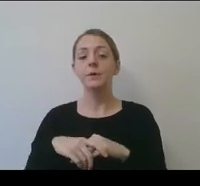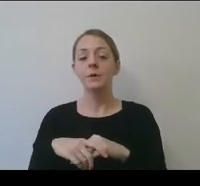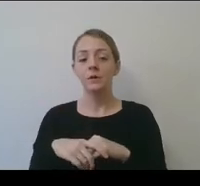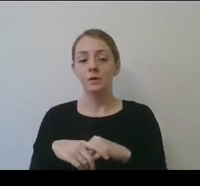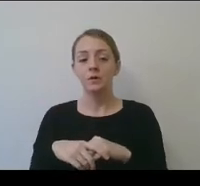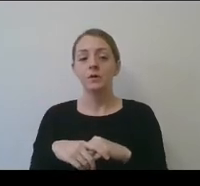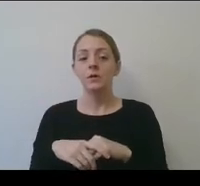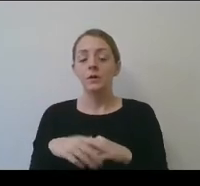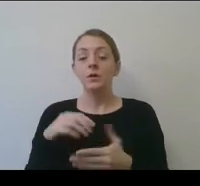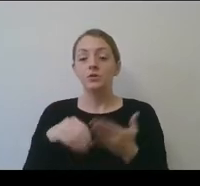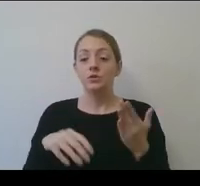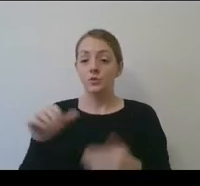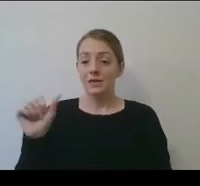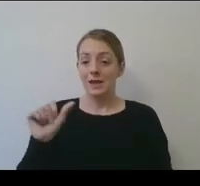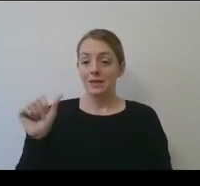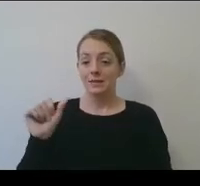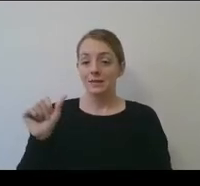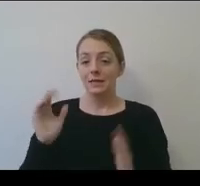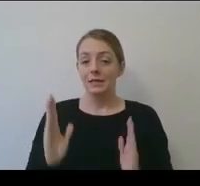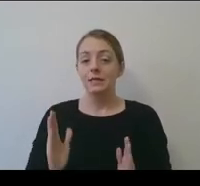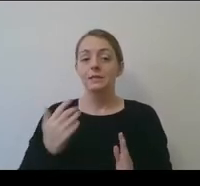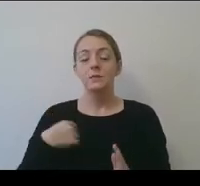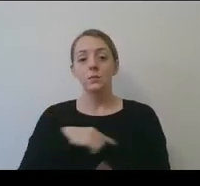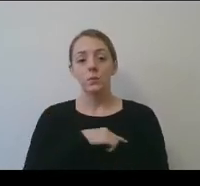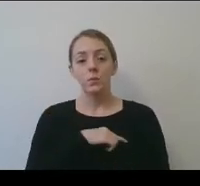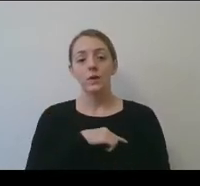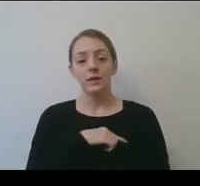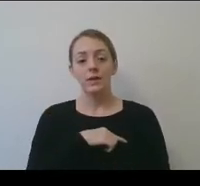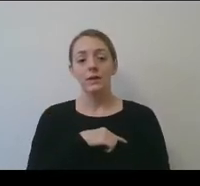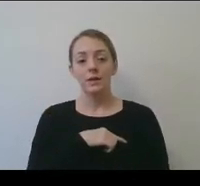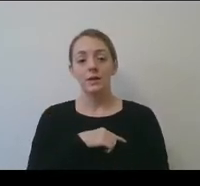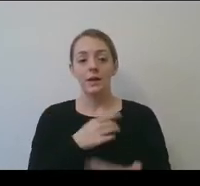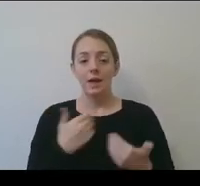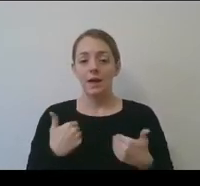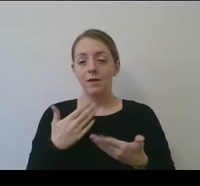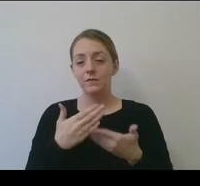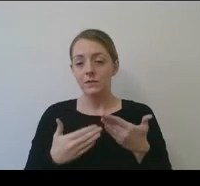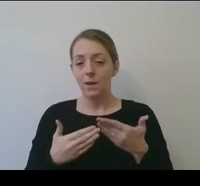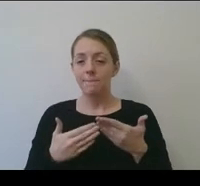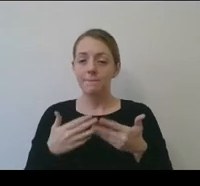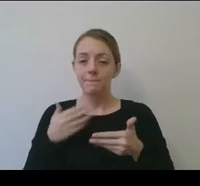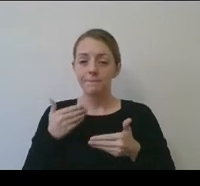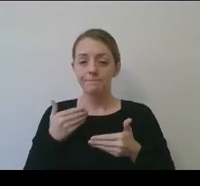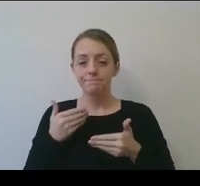student-athlete-wise, we have some initiatives that we're about to